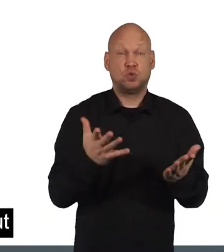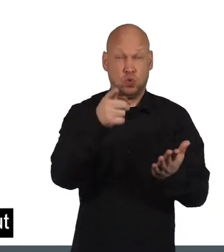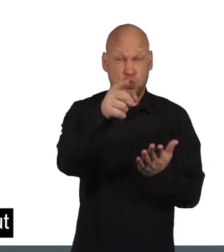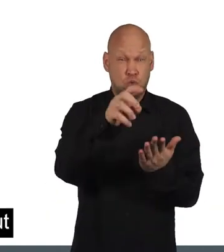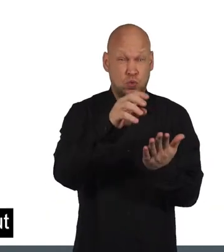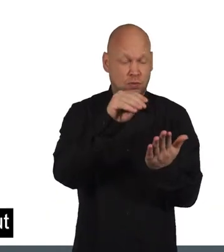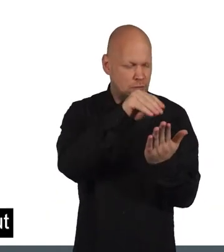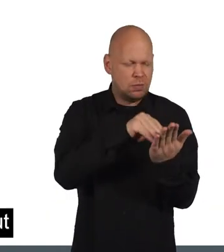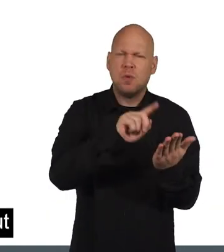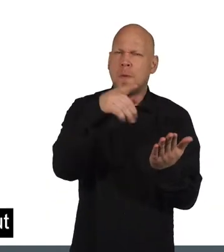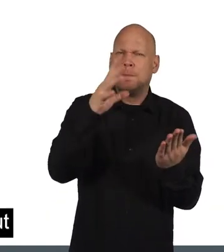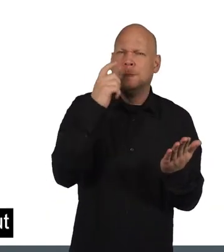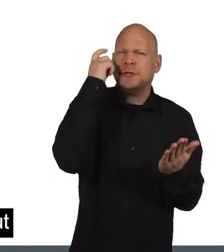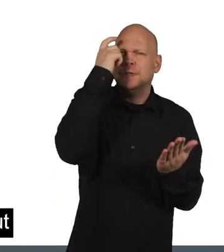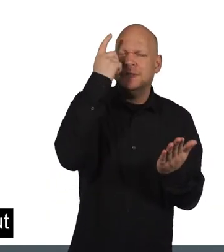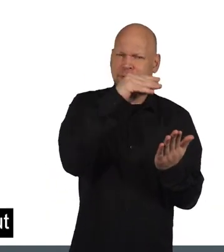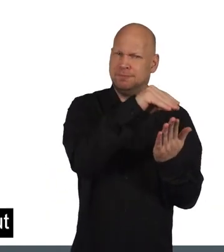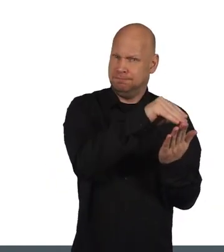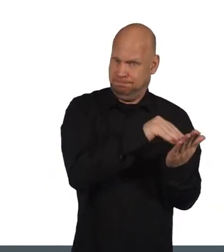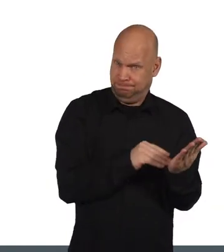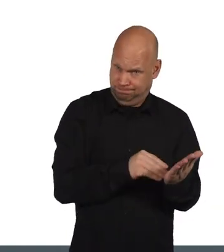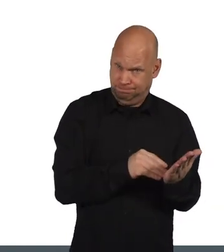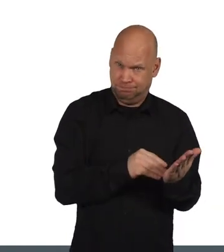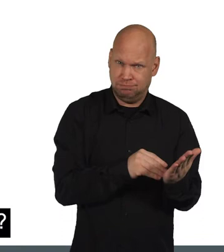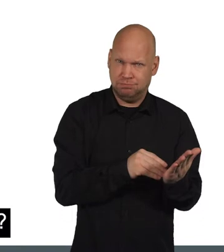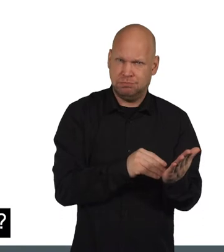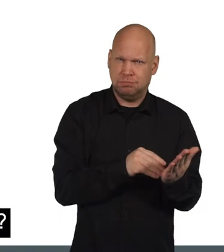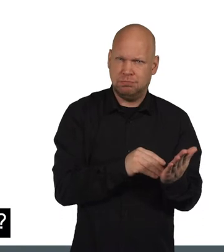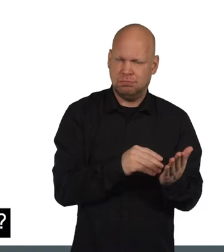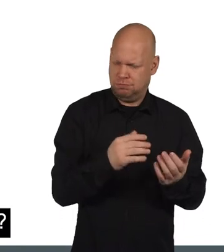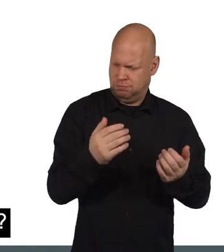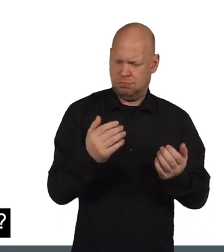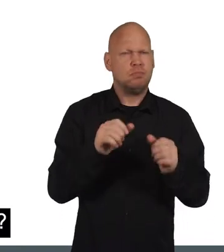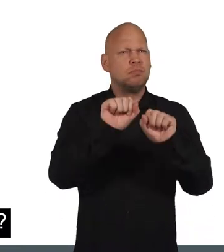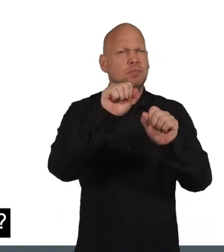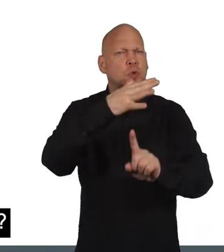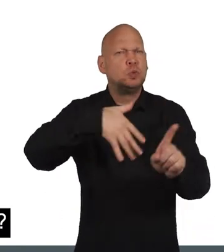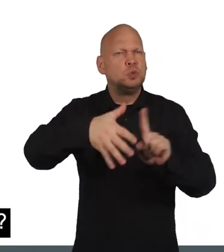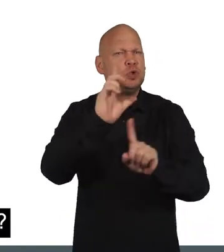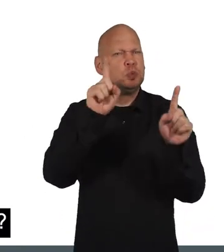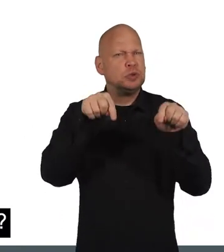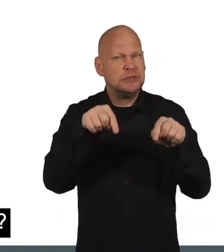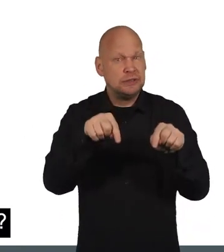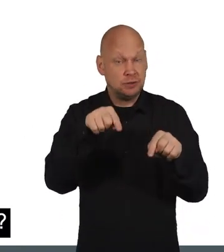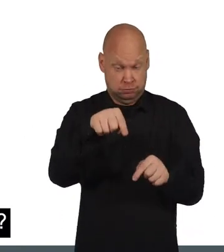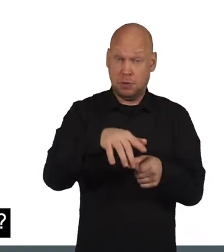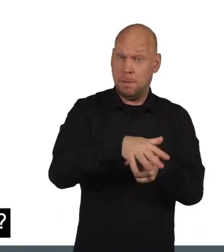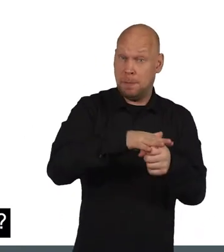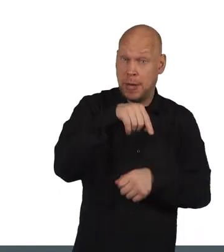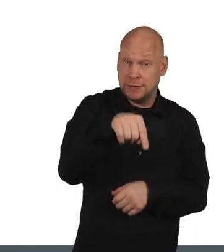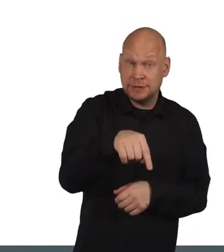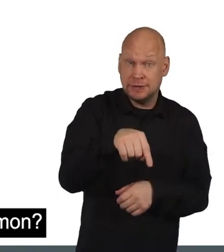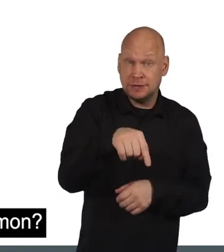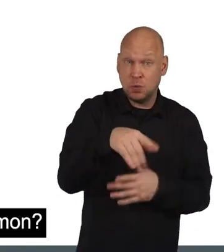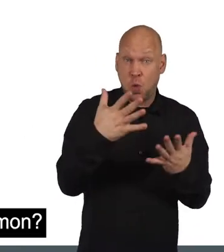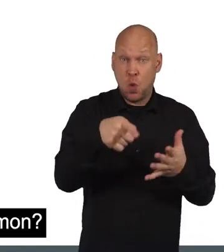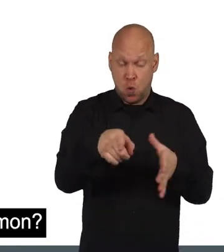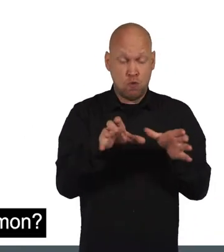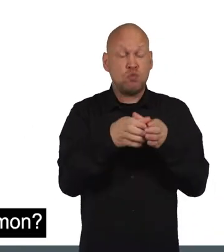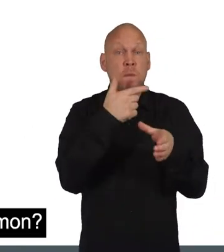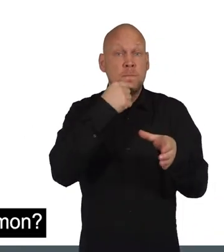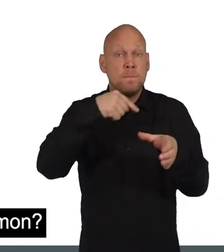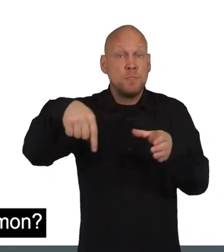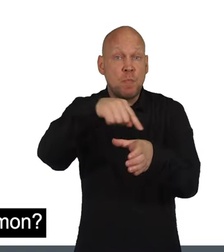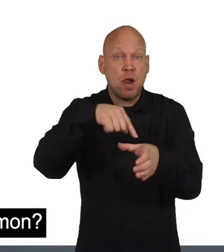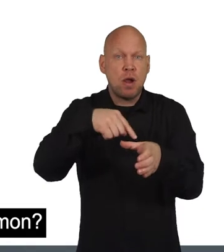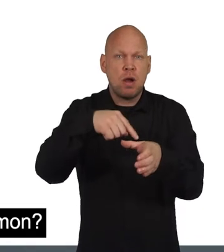So write down or just have a think about what is your community? Is it a place or is it